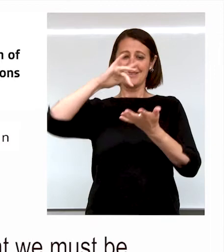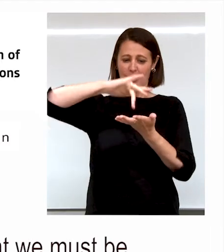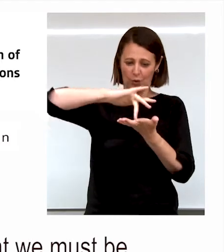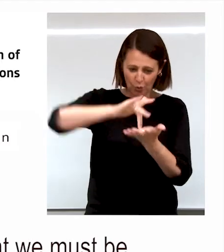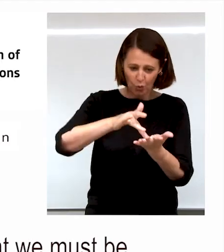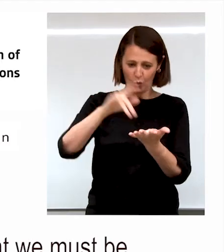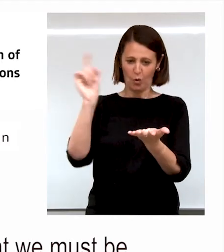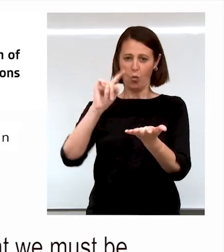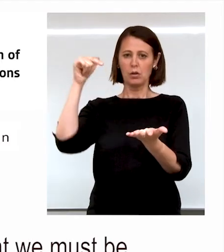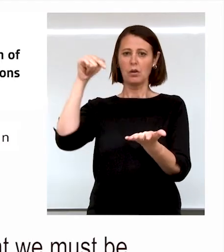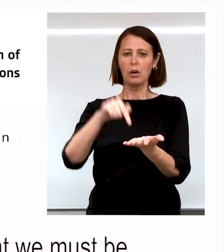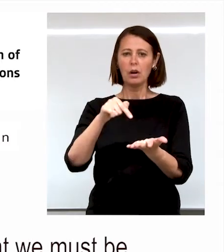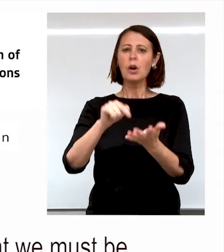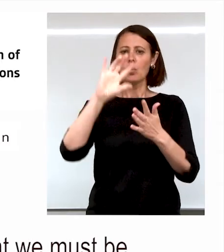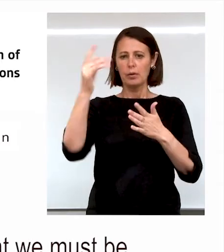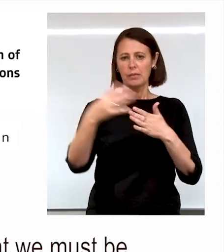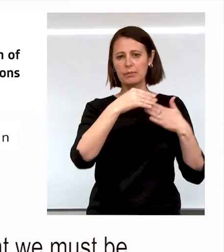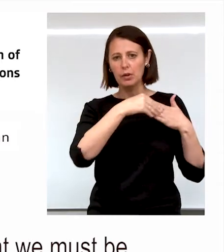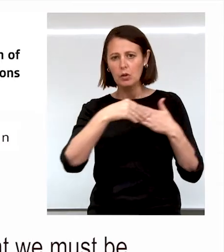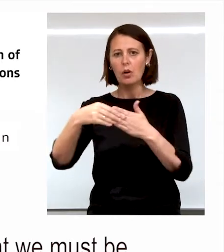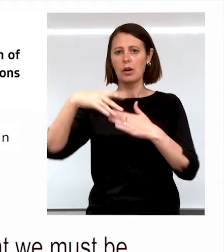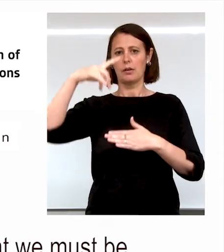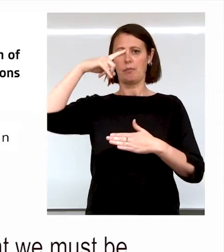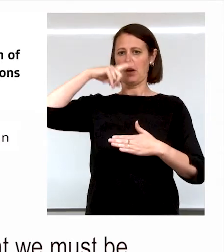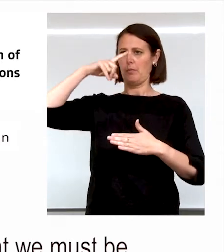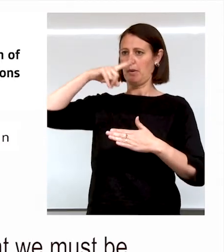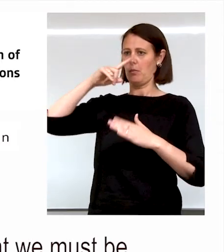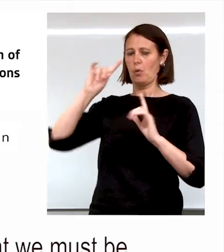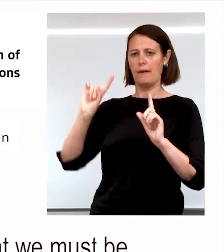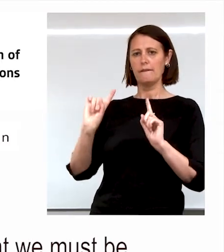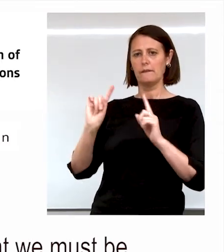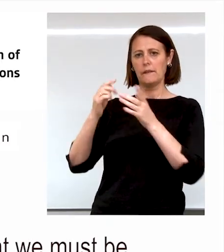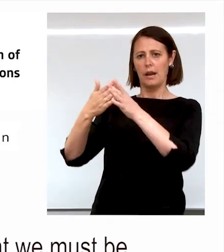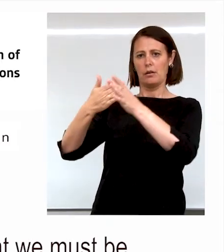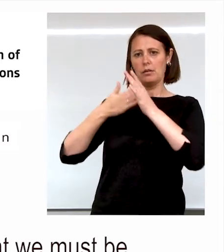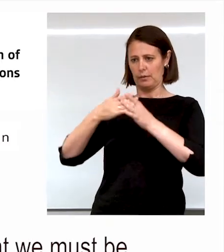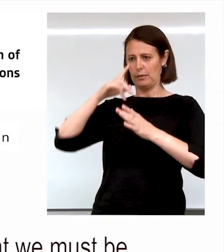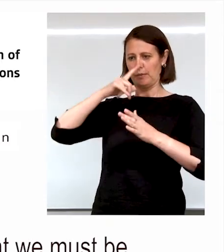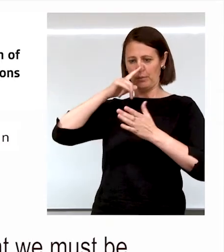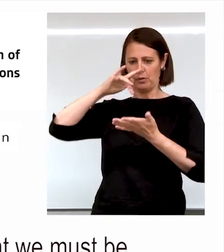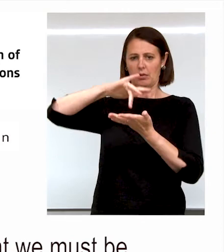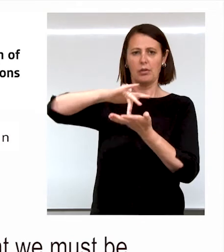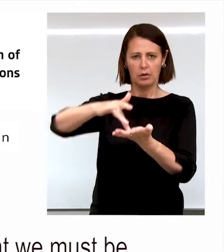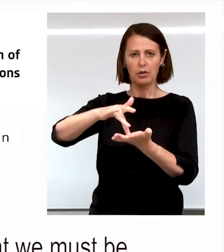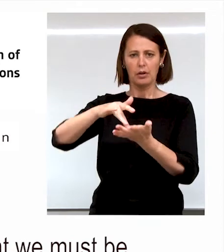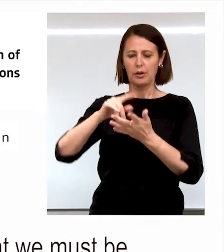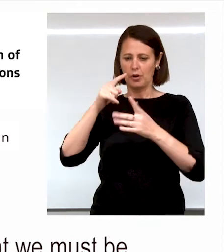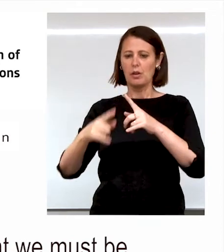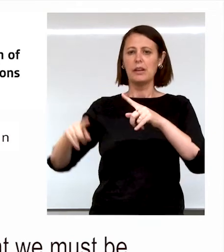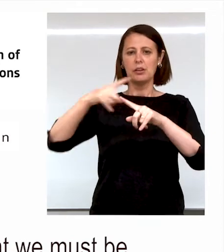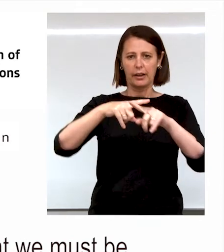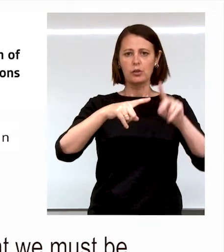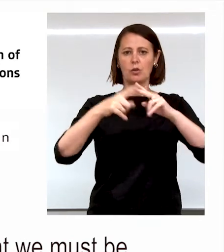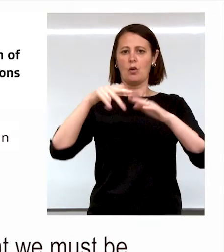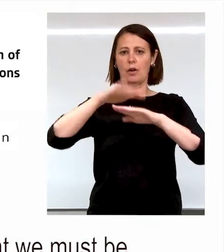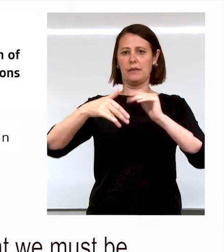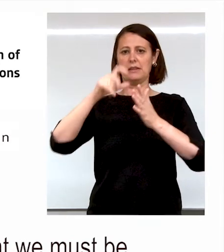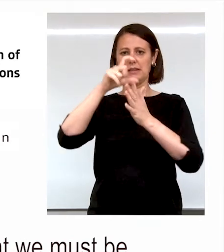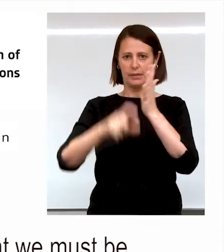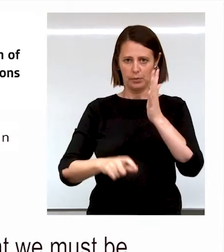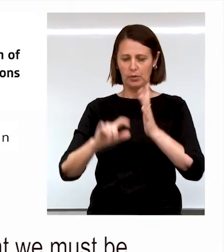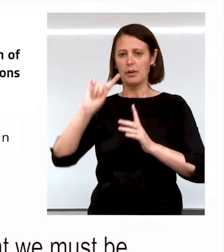that we must be guided by First Nations folks in relation to the intersections of disability